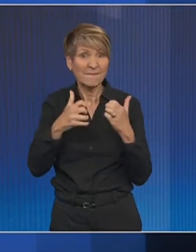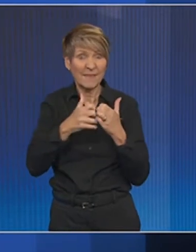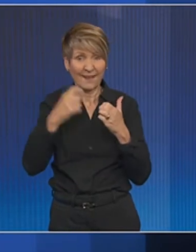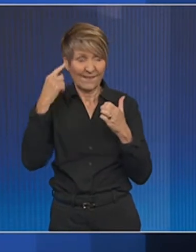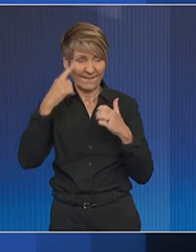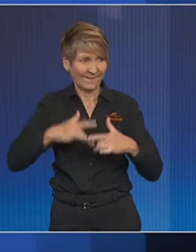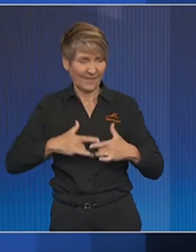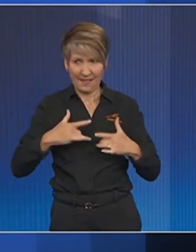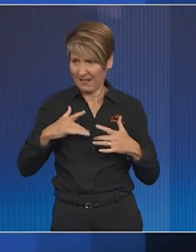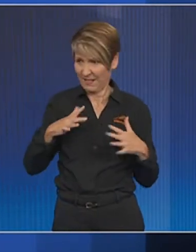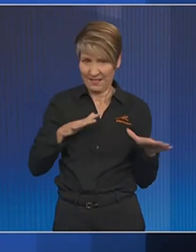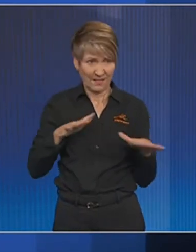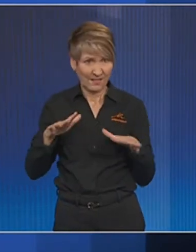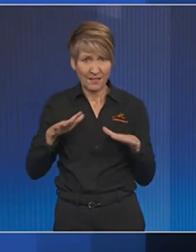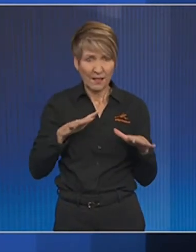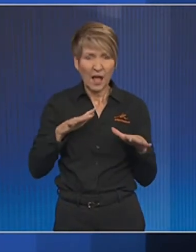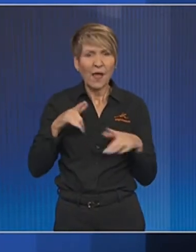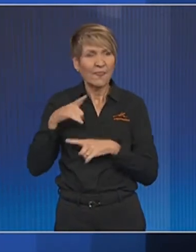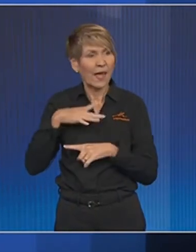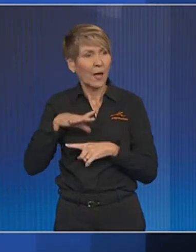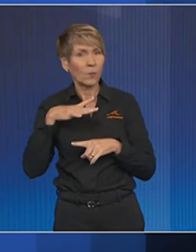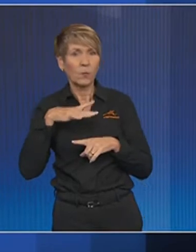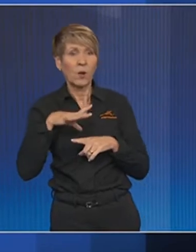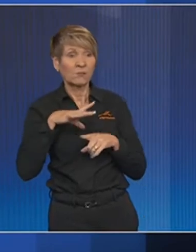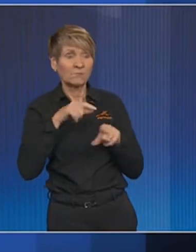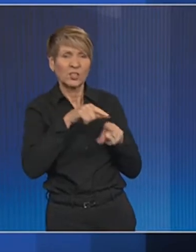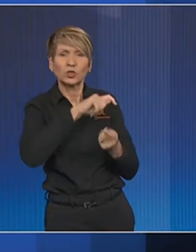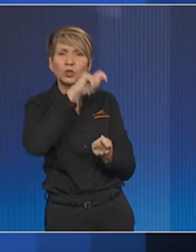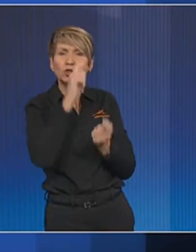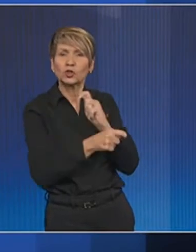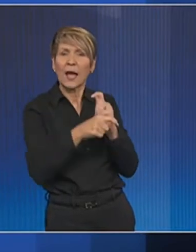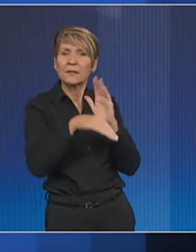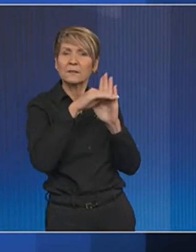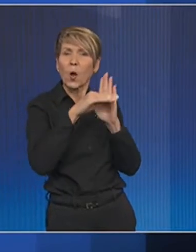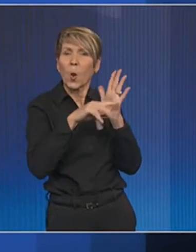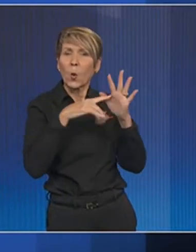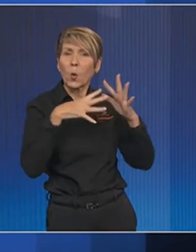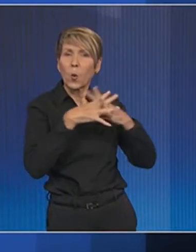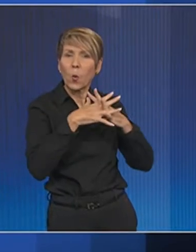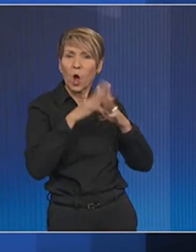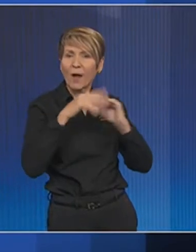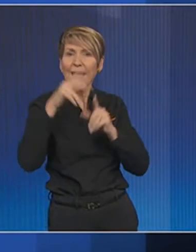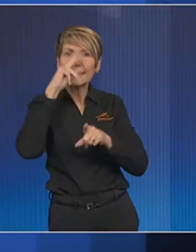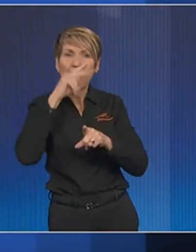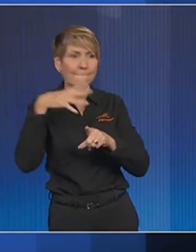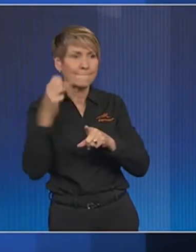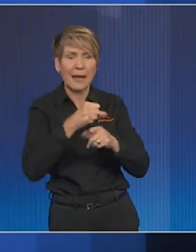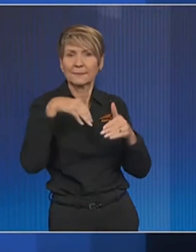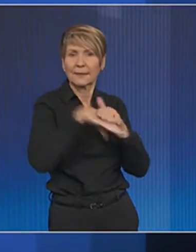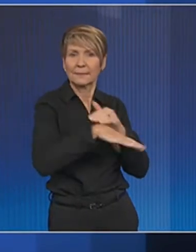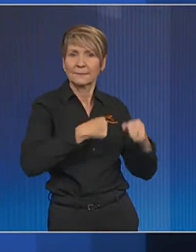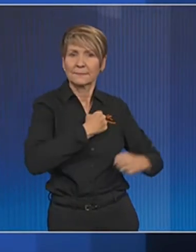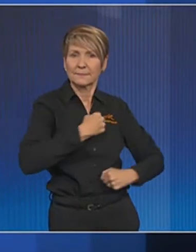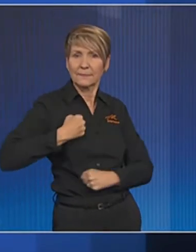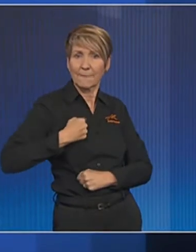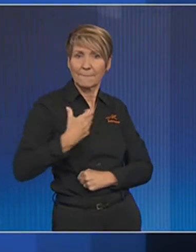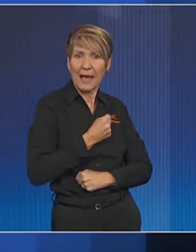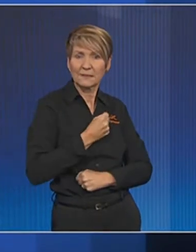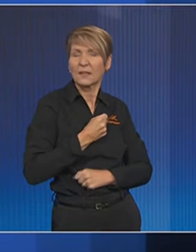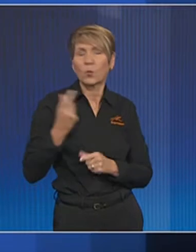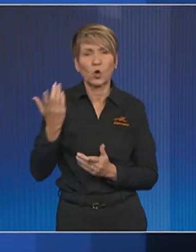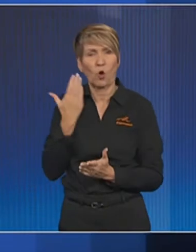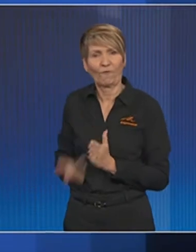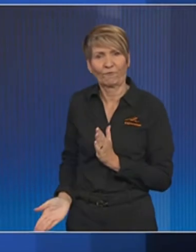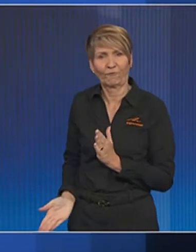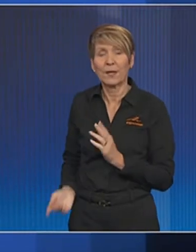controversial policies to end military conscription, get rid of monopolies, and reform the law, making it a crime to criticise the